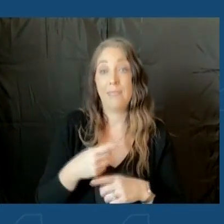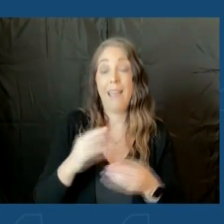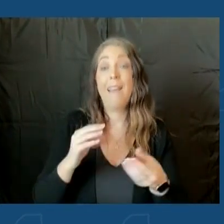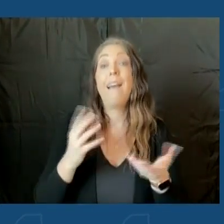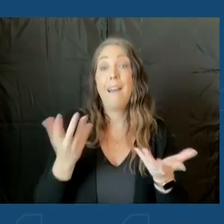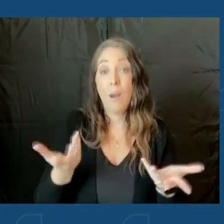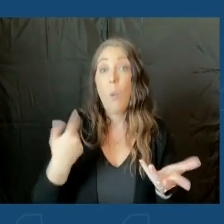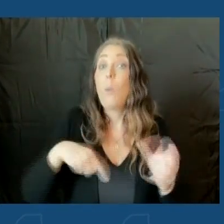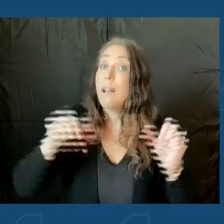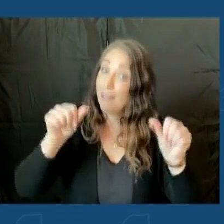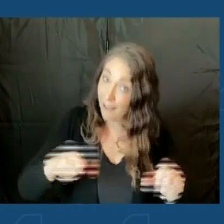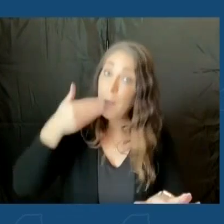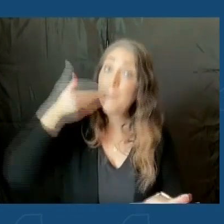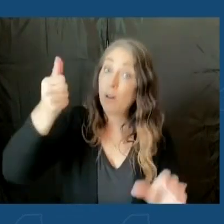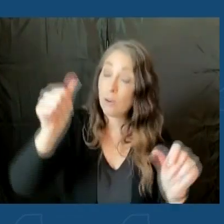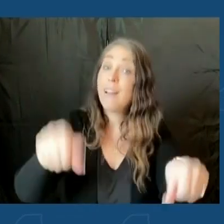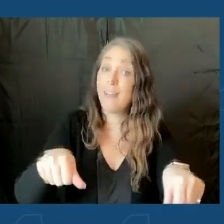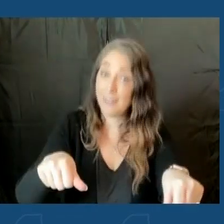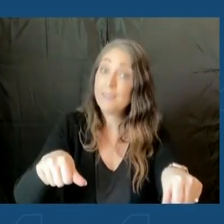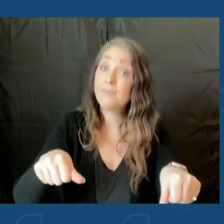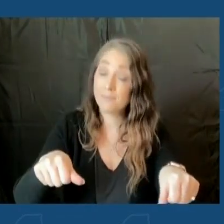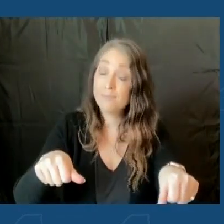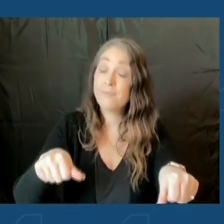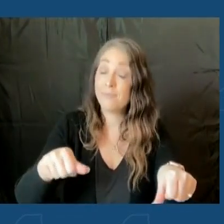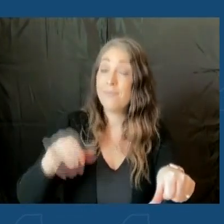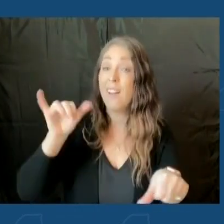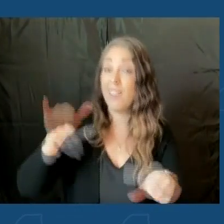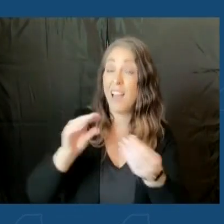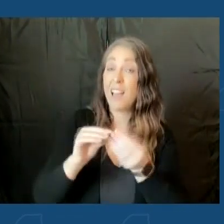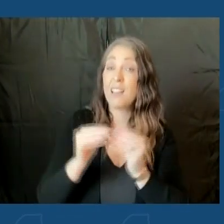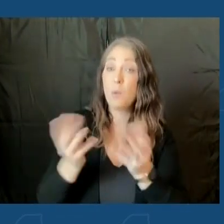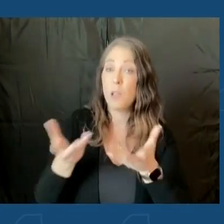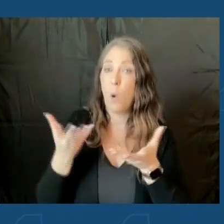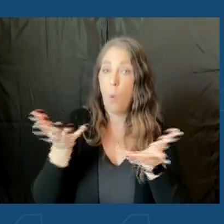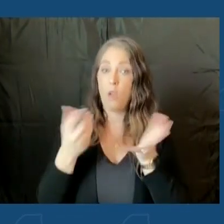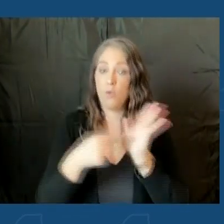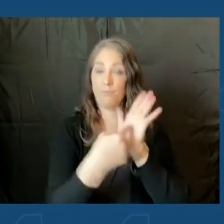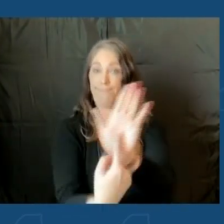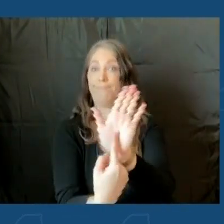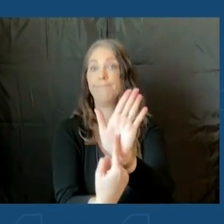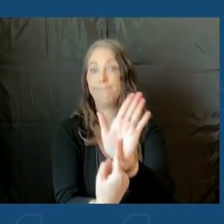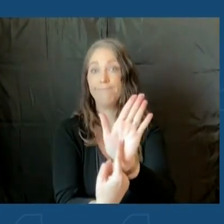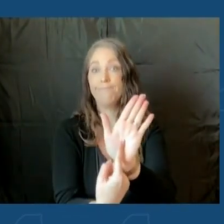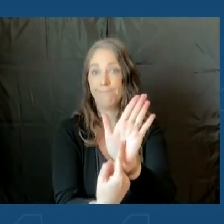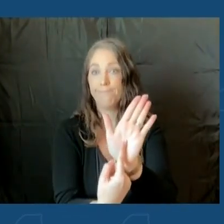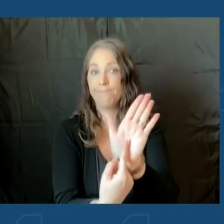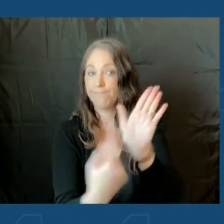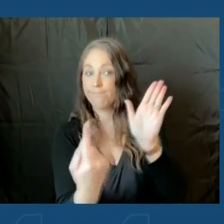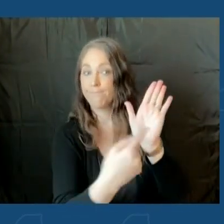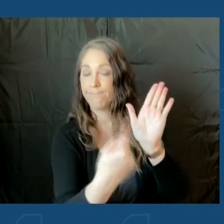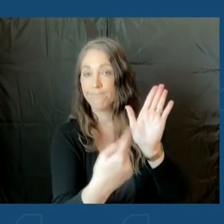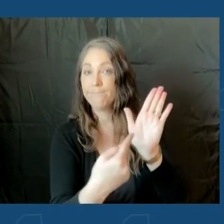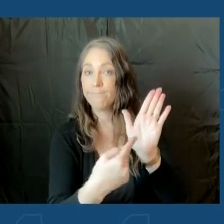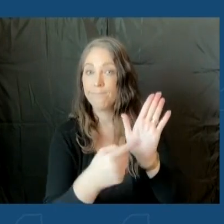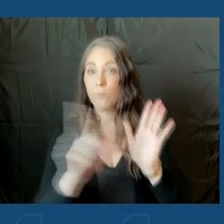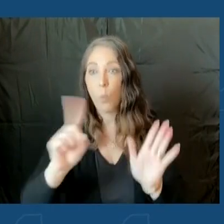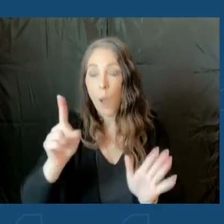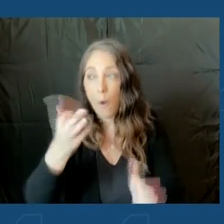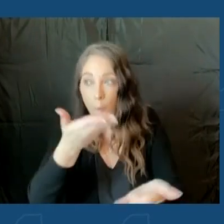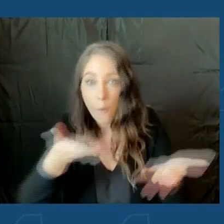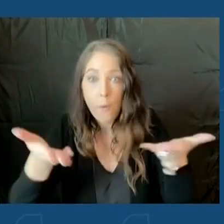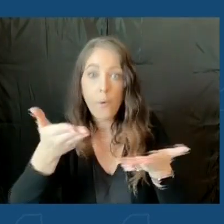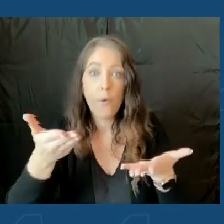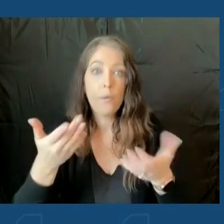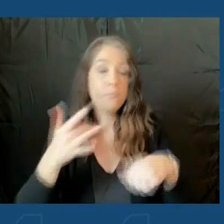But we can do better. These are numbers I want to put in front of the public once again to say, where are you? It's time. They're readily